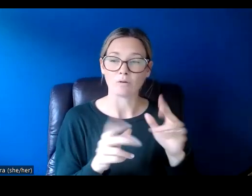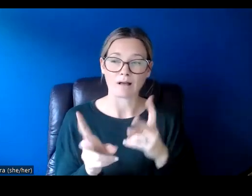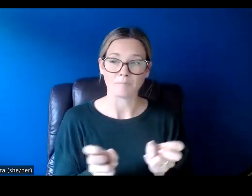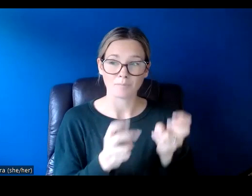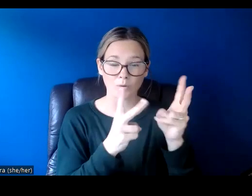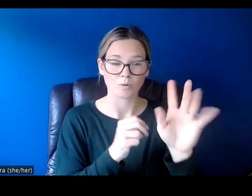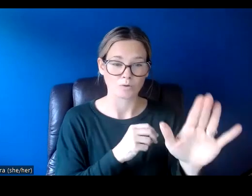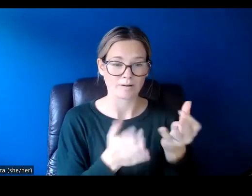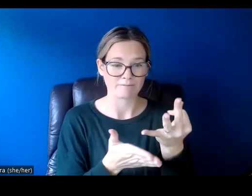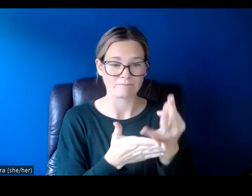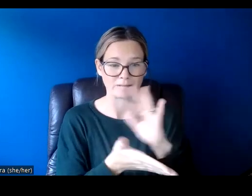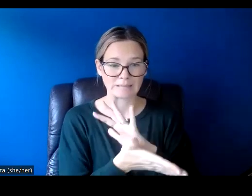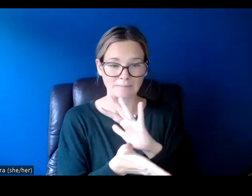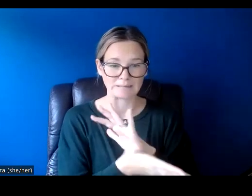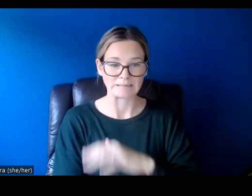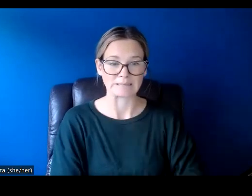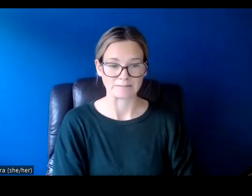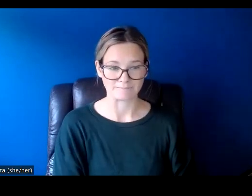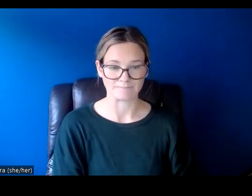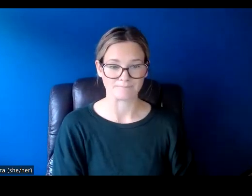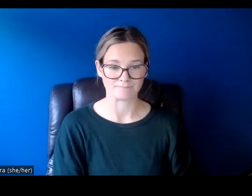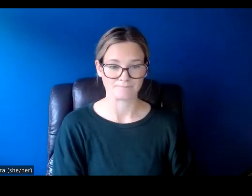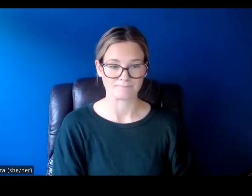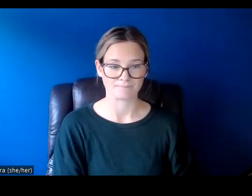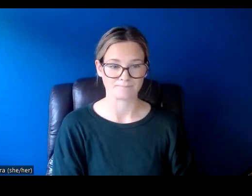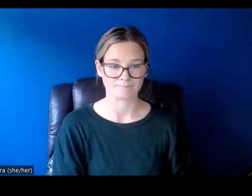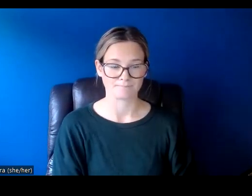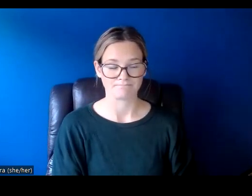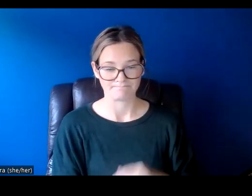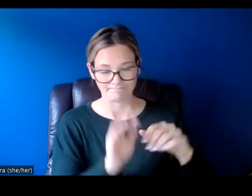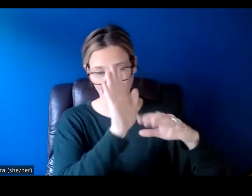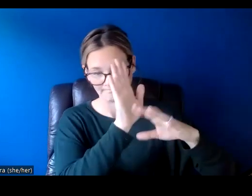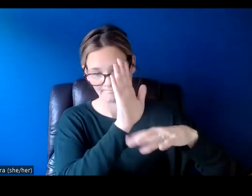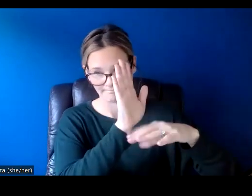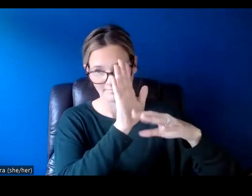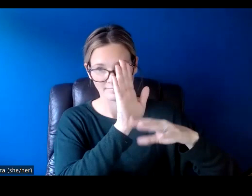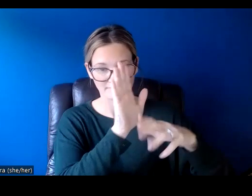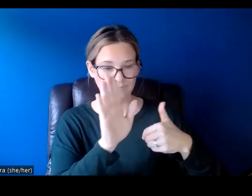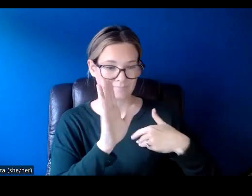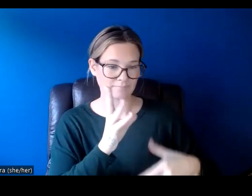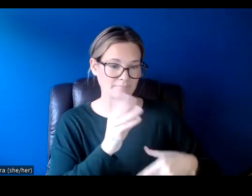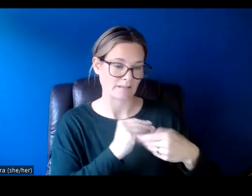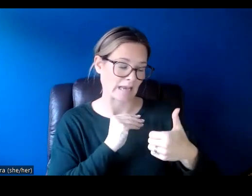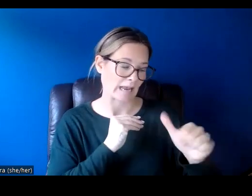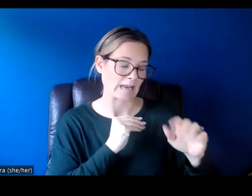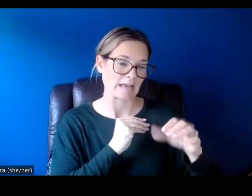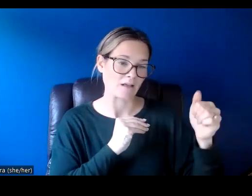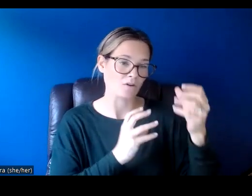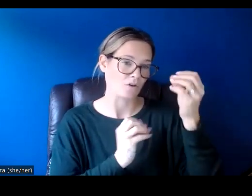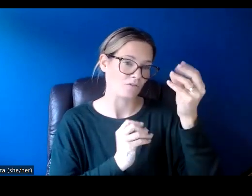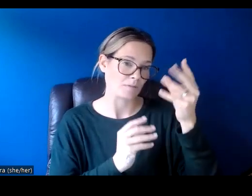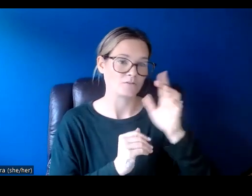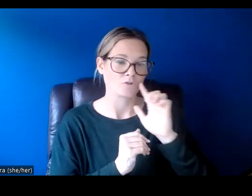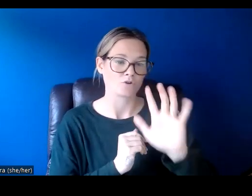your financial statements. At the bottom of the page here, you can add any other information